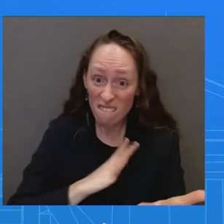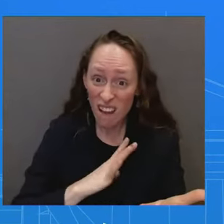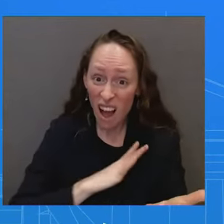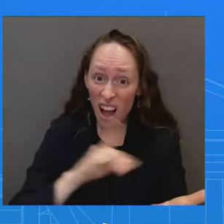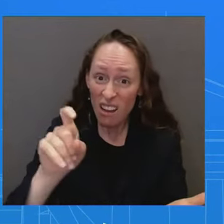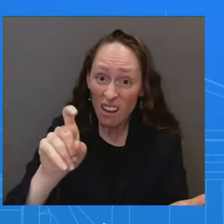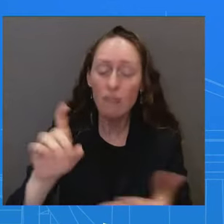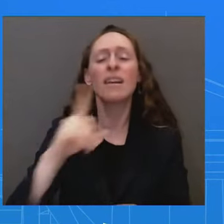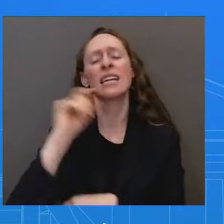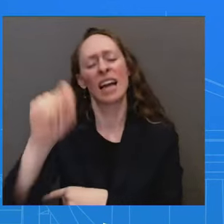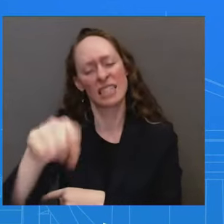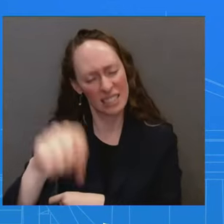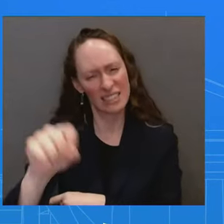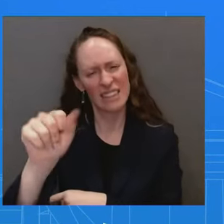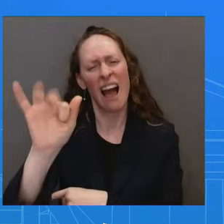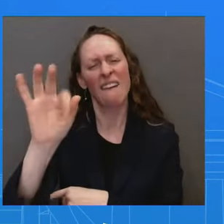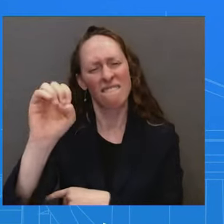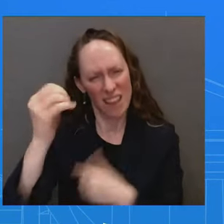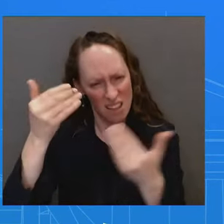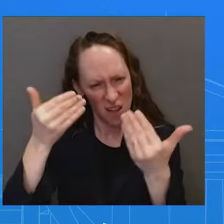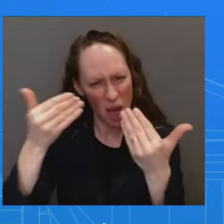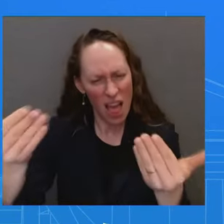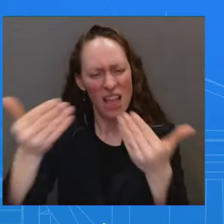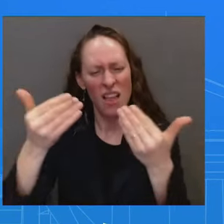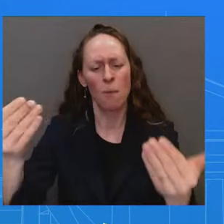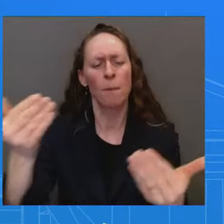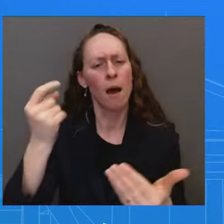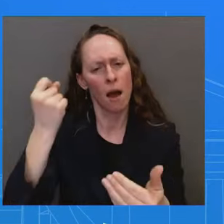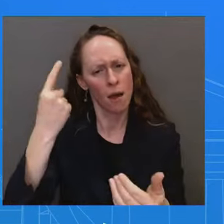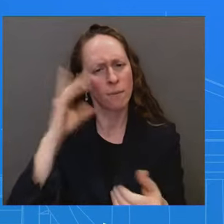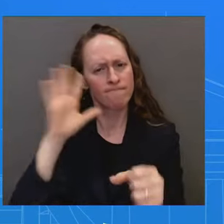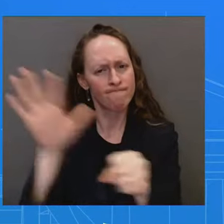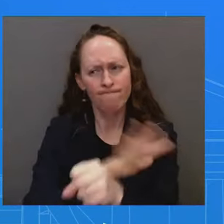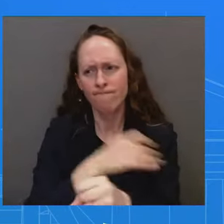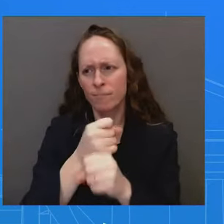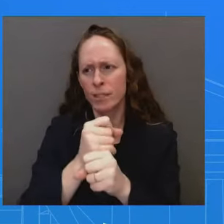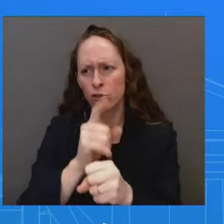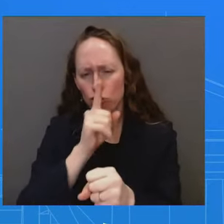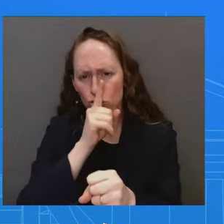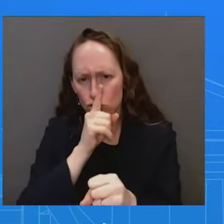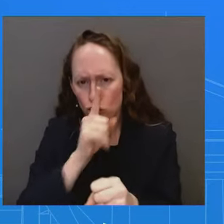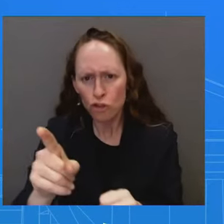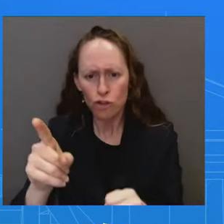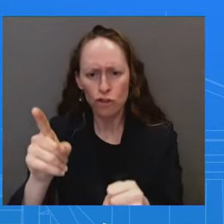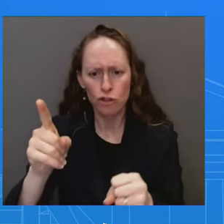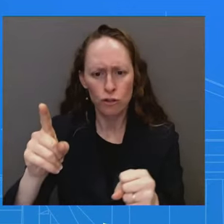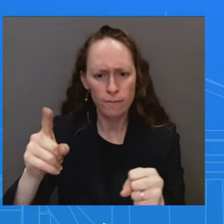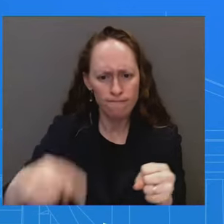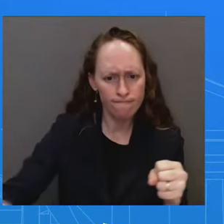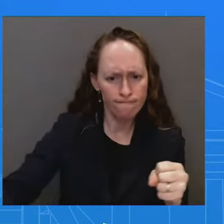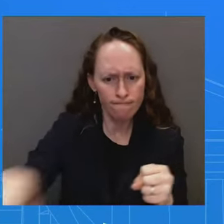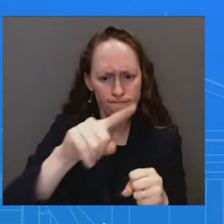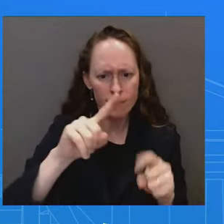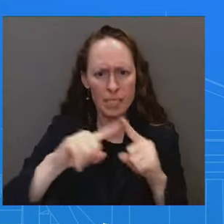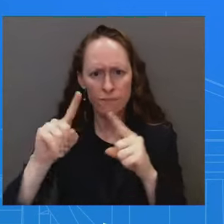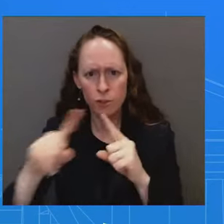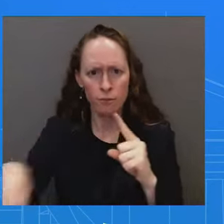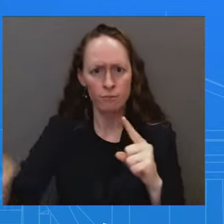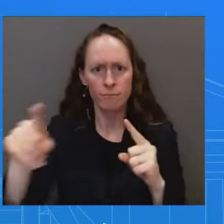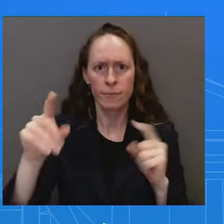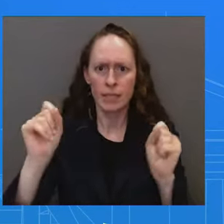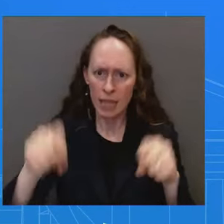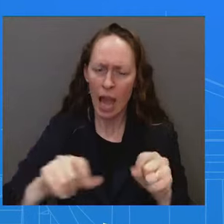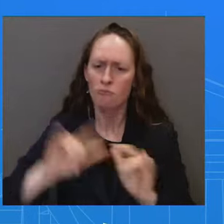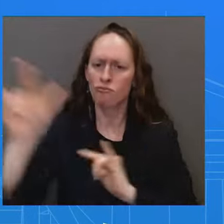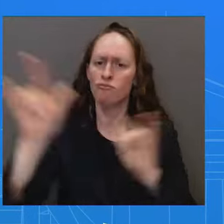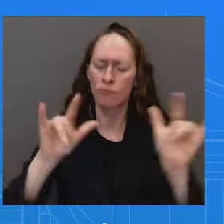is going to do everything that they can to make sure that American people, American families are safe. Kat Kerri. Thanks. When